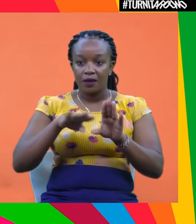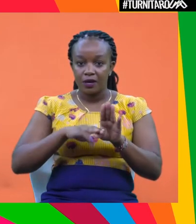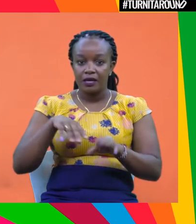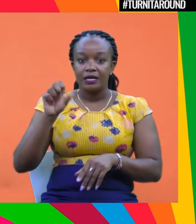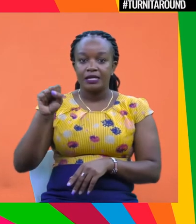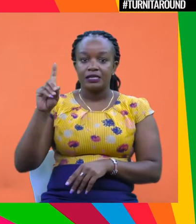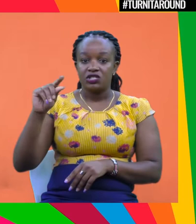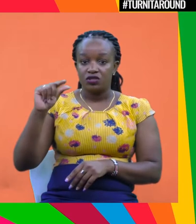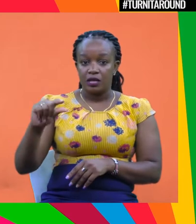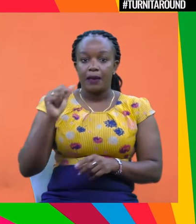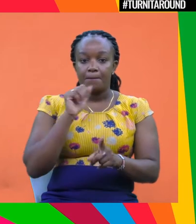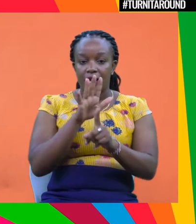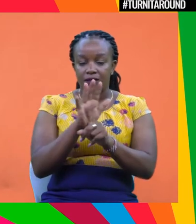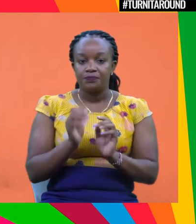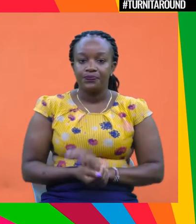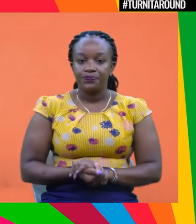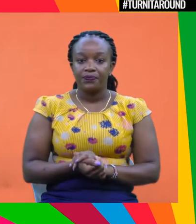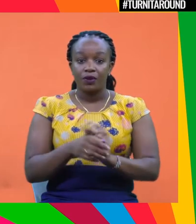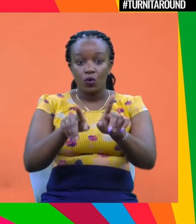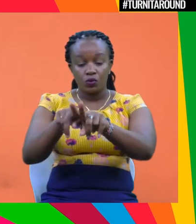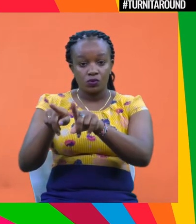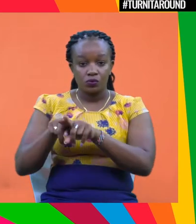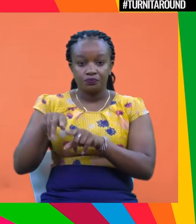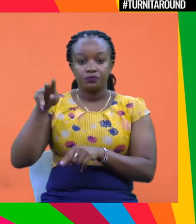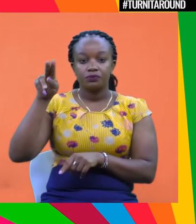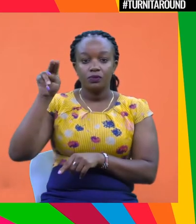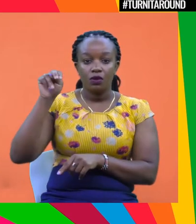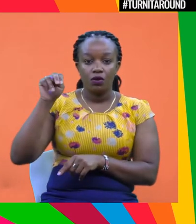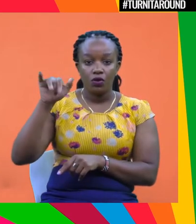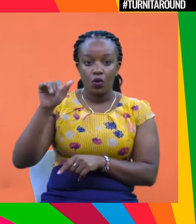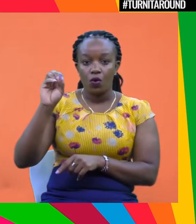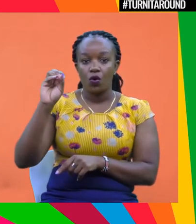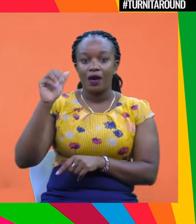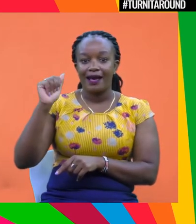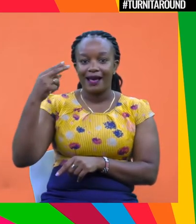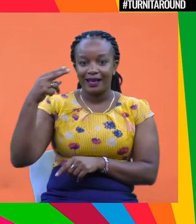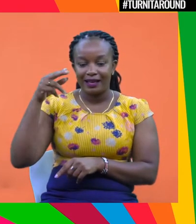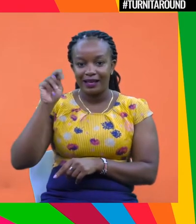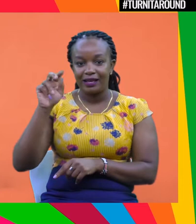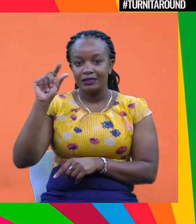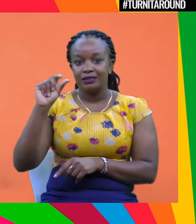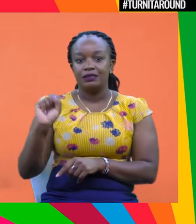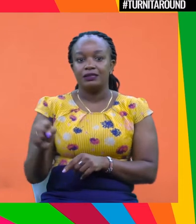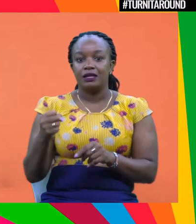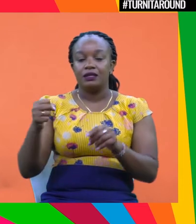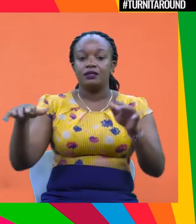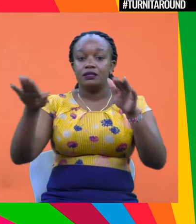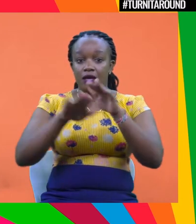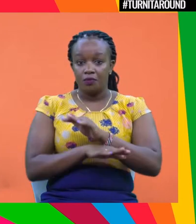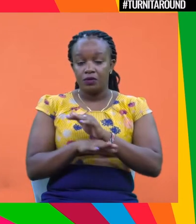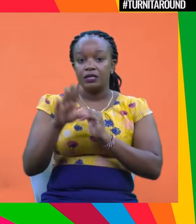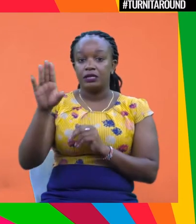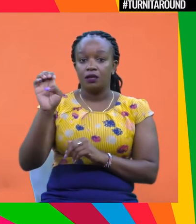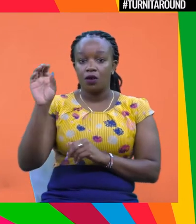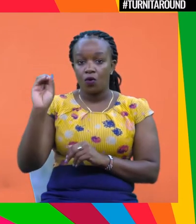SDG Impact. Also, Mr. Johan Schmidtman, Deputy Head of the IMF Regional Office for